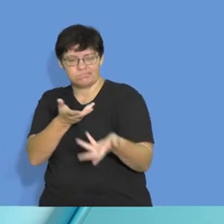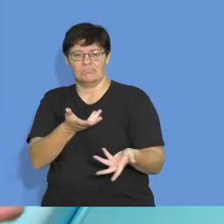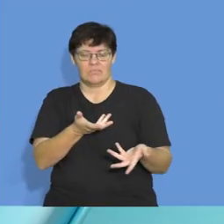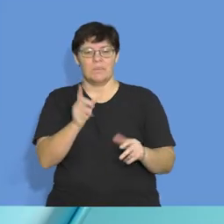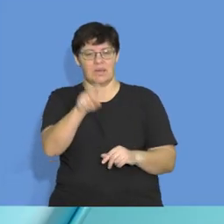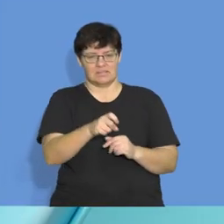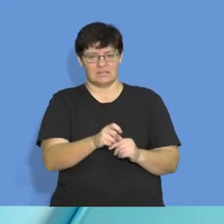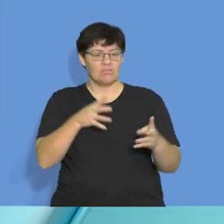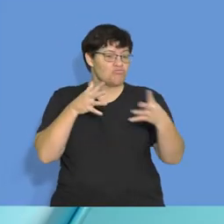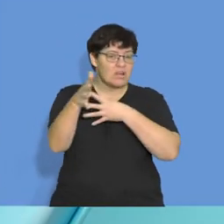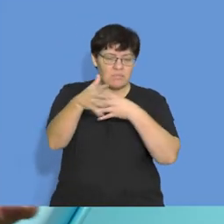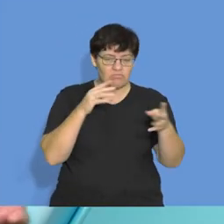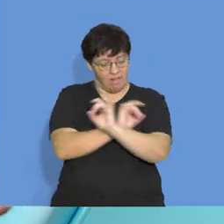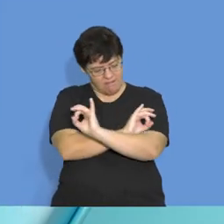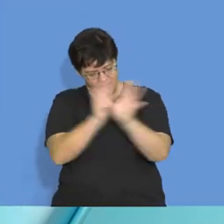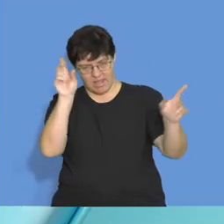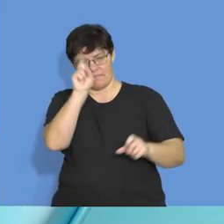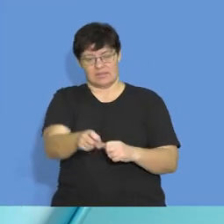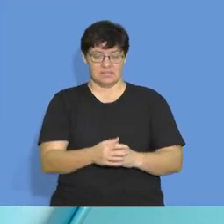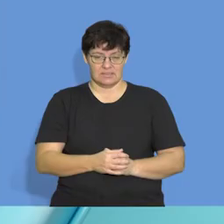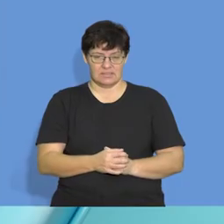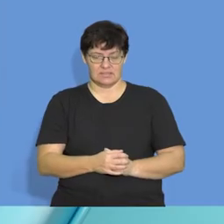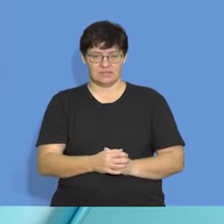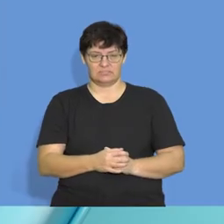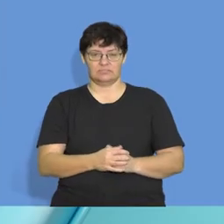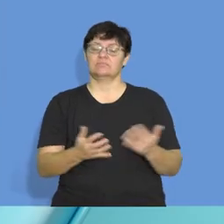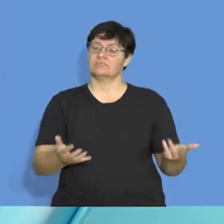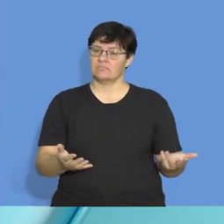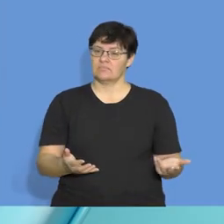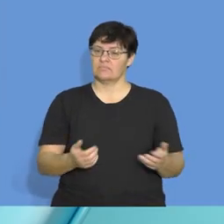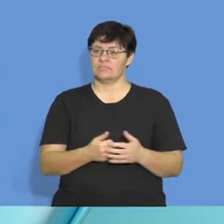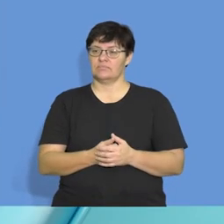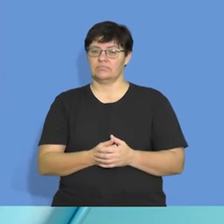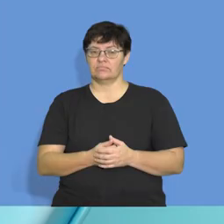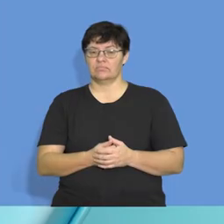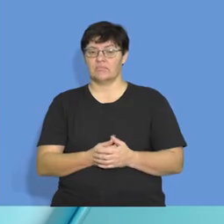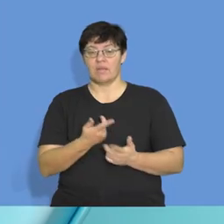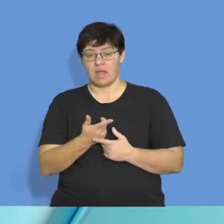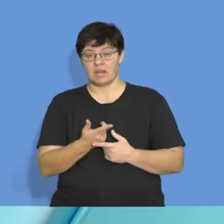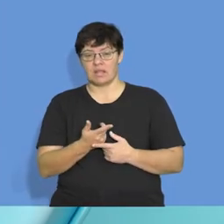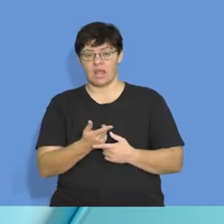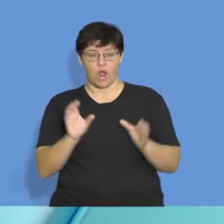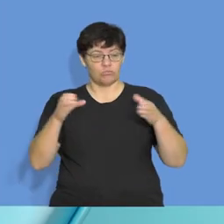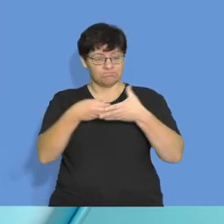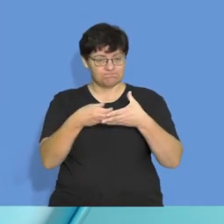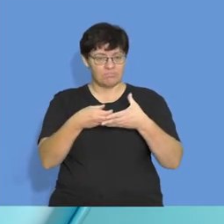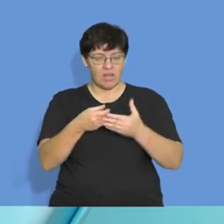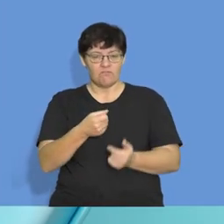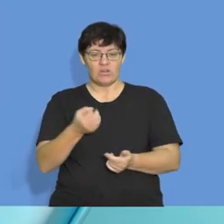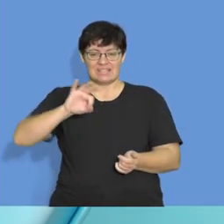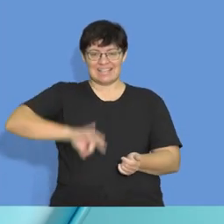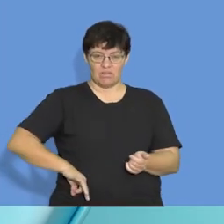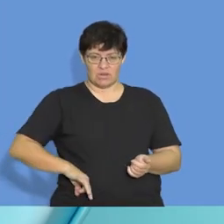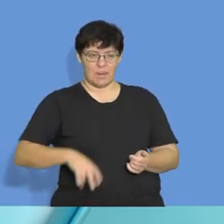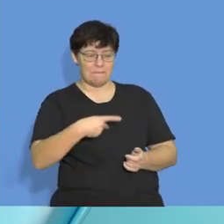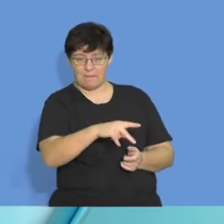transparency, right? So that you can then, obviously if you have a remunerations committee set up who would look at things like